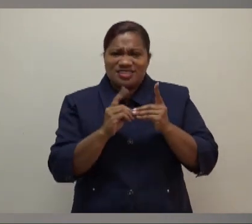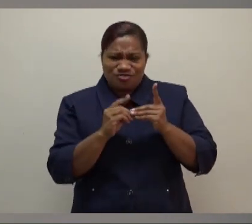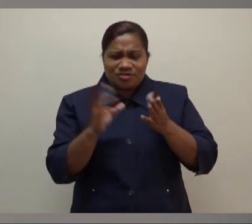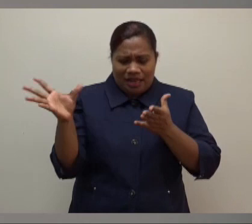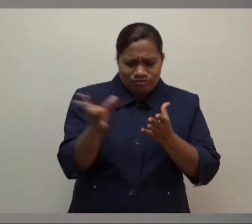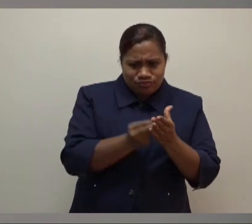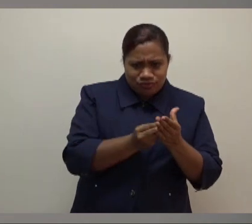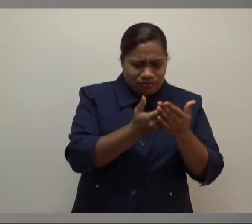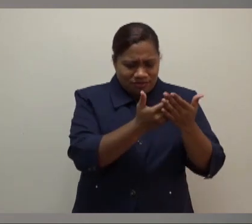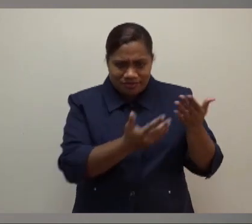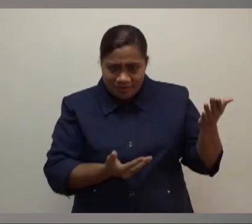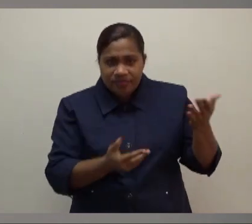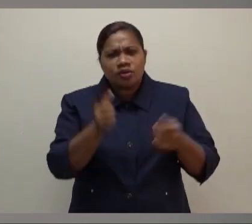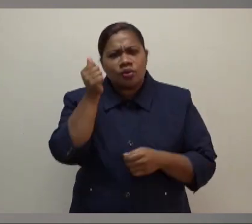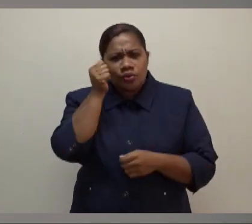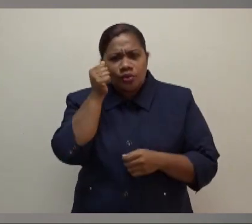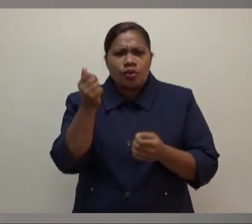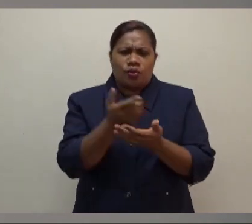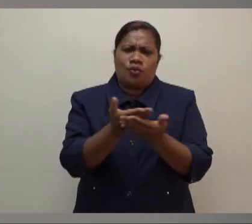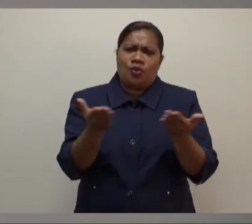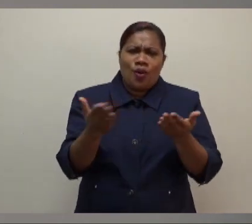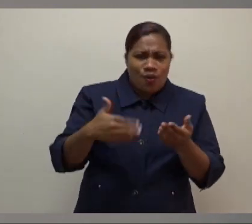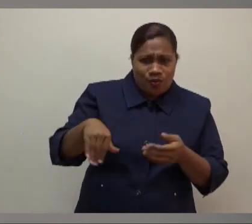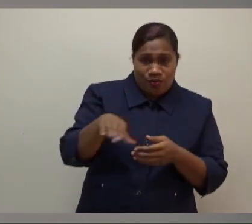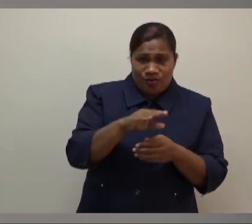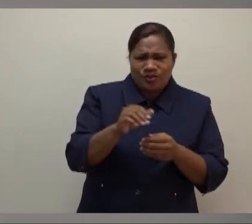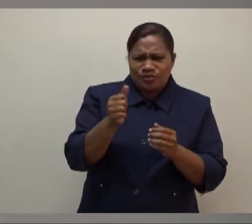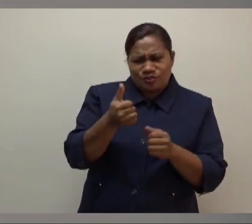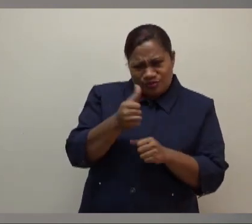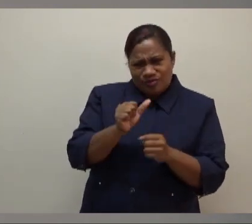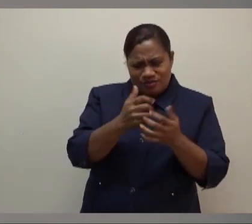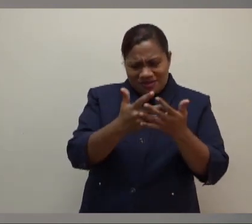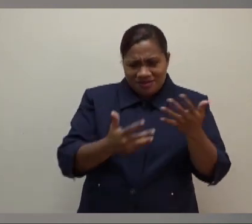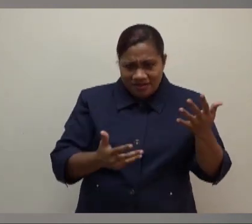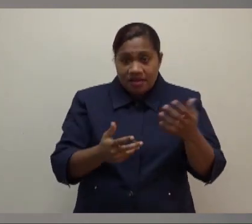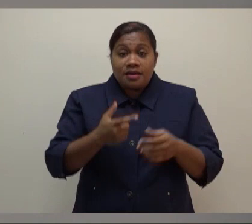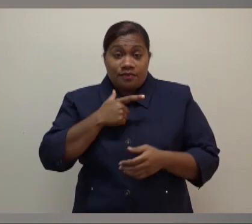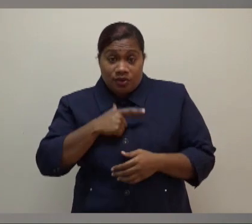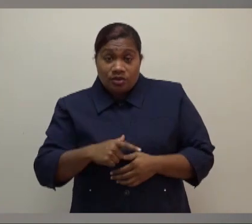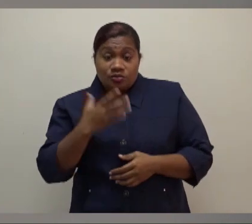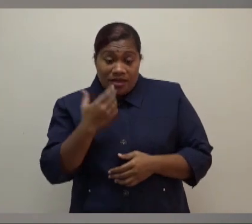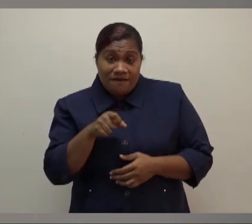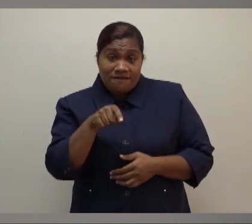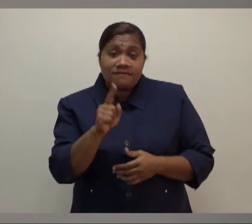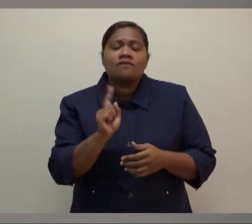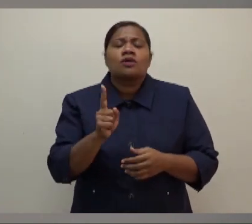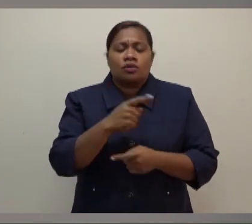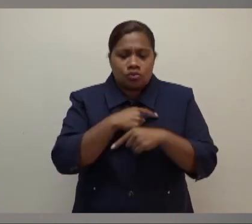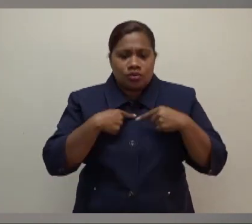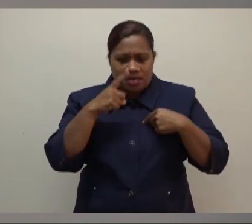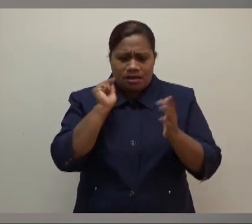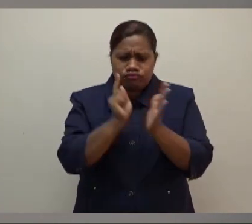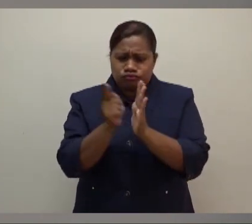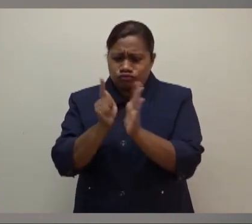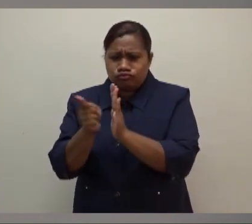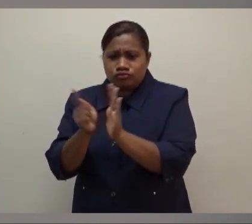what all of you were used to, but because you did and you used those systems, we were able to distribute payments quickly and